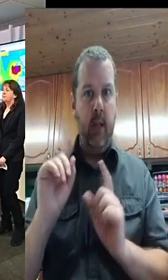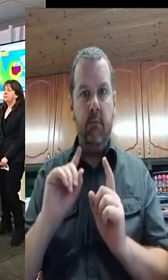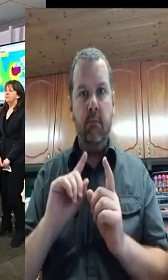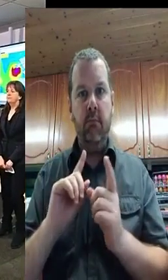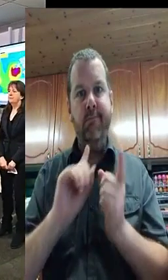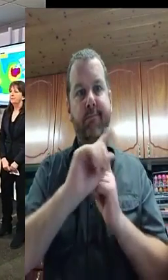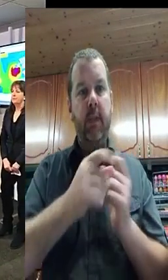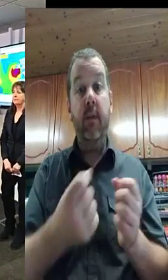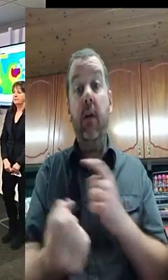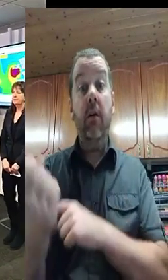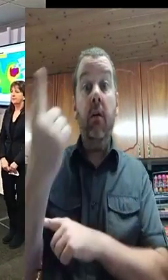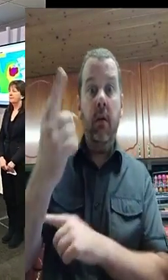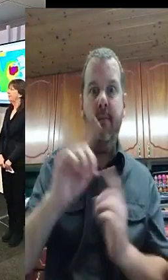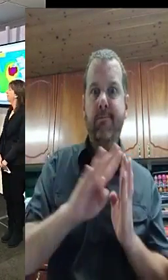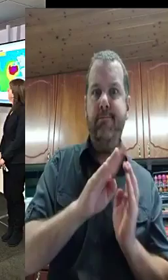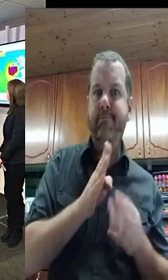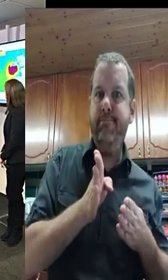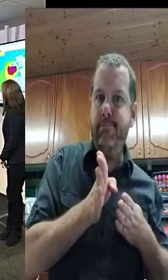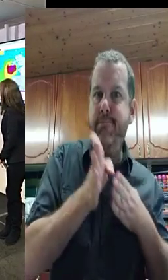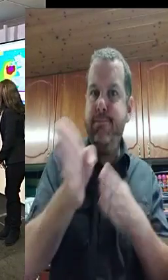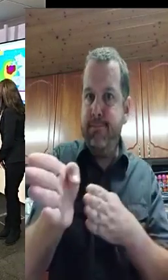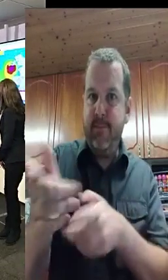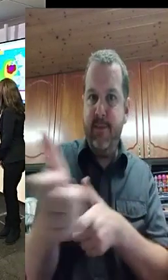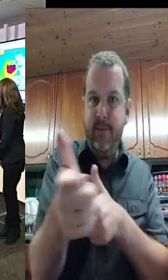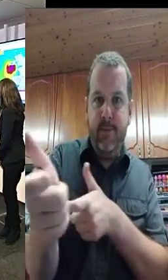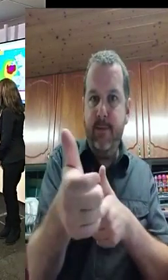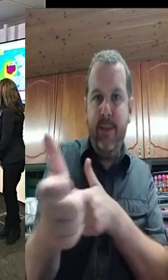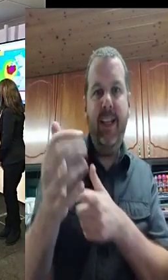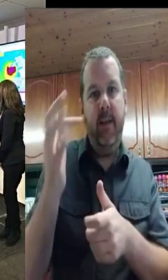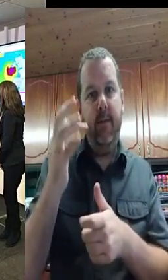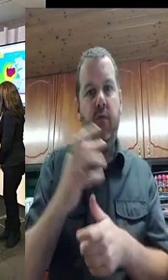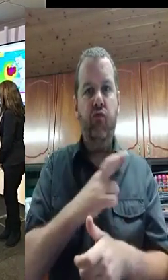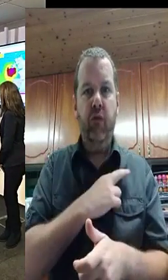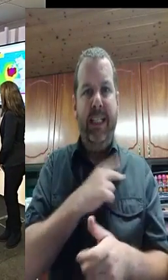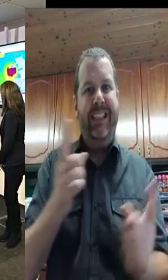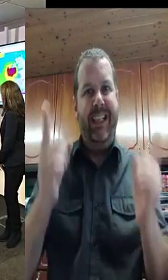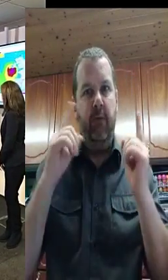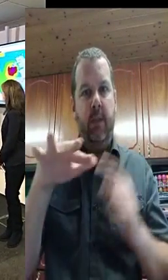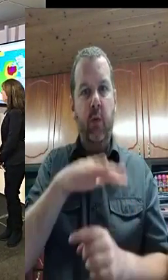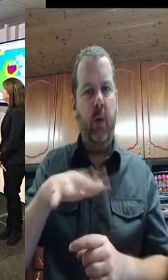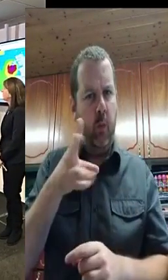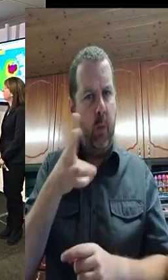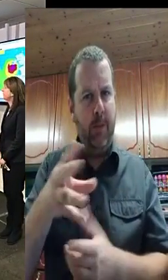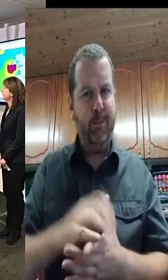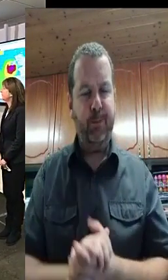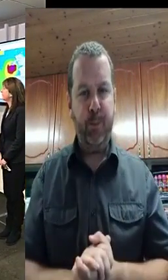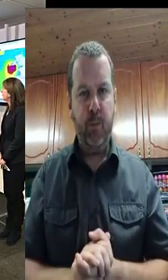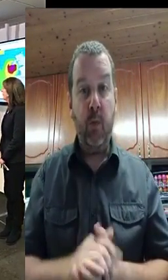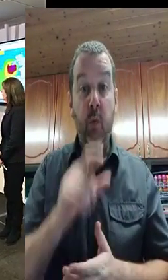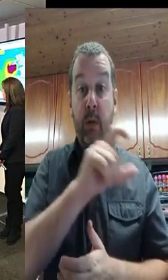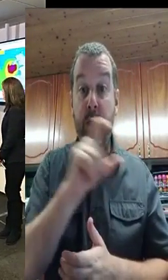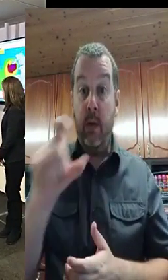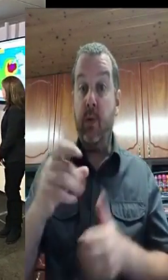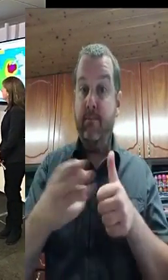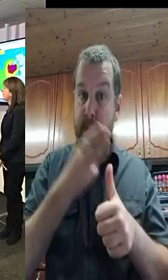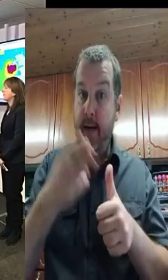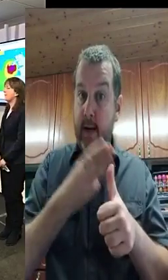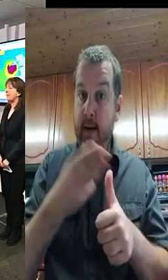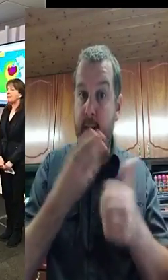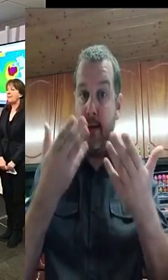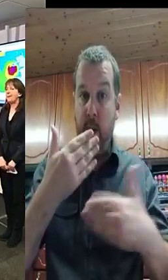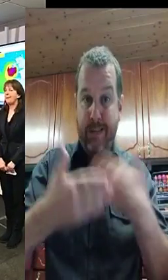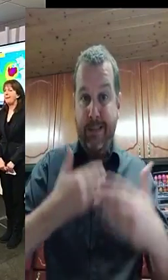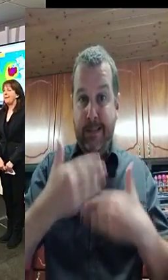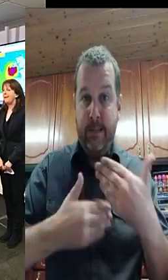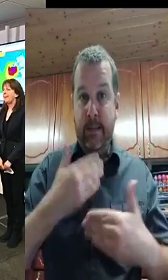and again, those in essential services, we'll be asking those for sure to make sure to adjust their travel times to and from work, not to coincide with the worst of the storm.